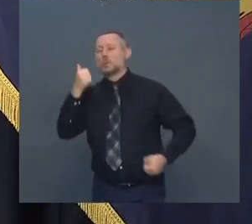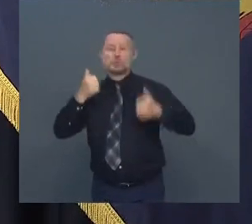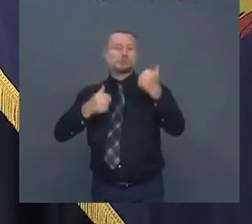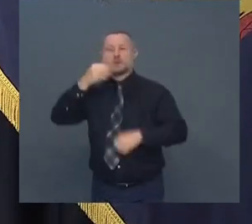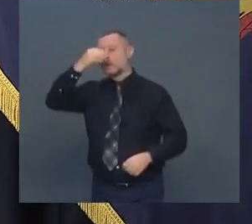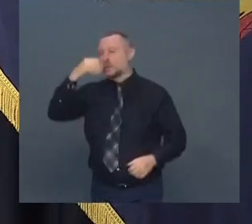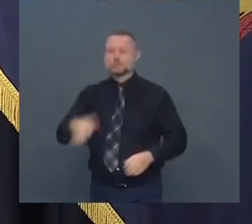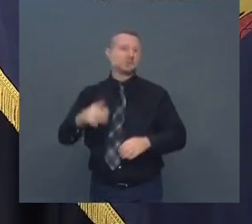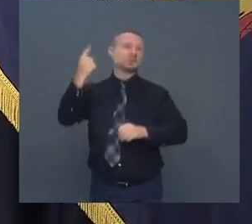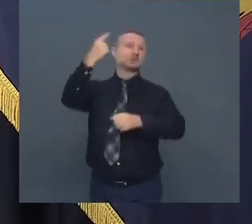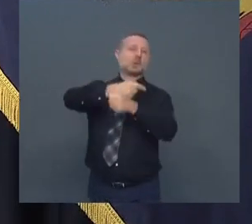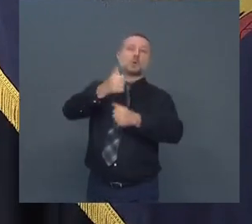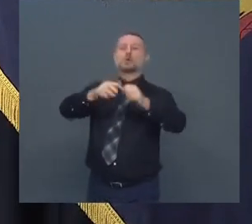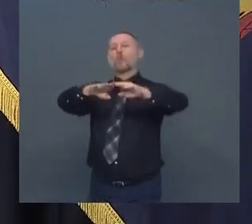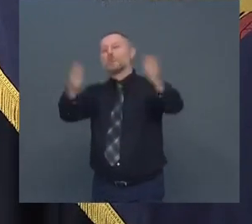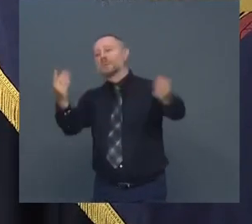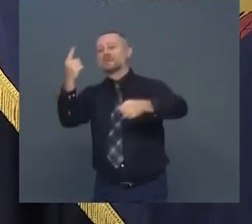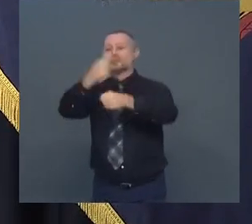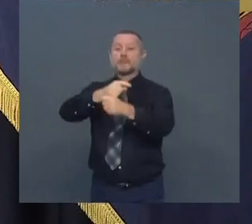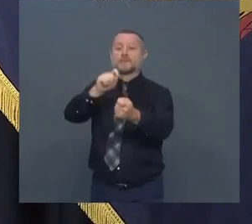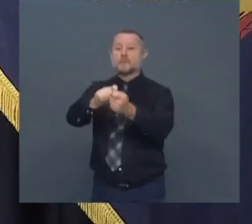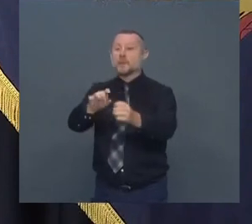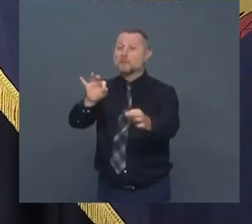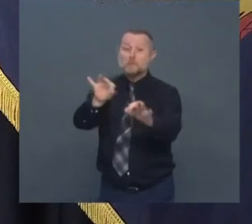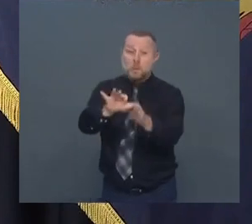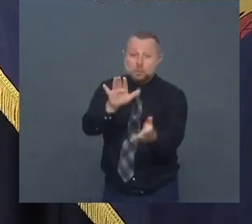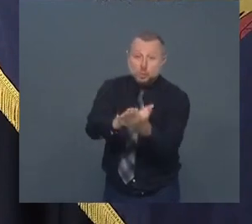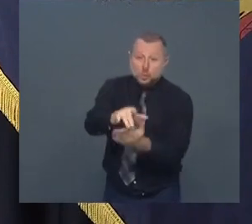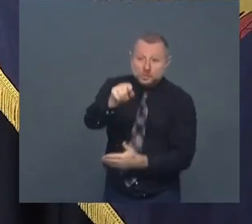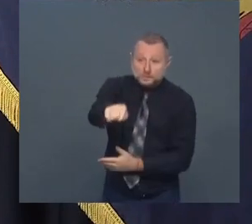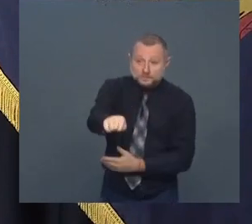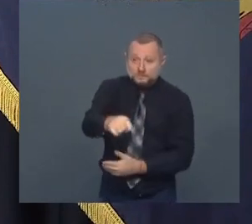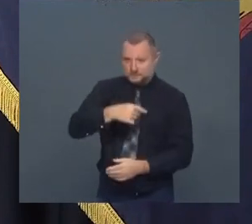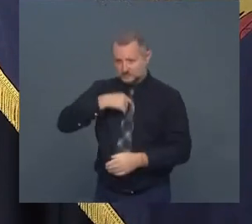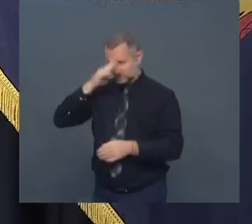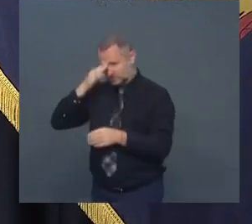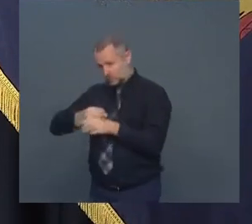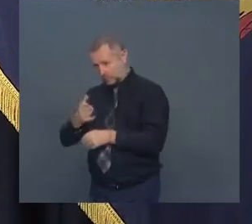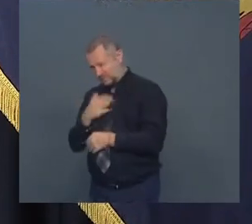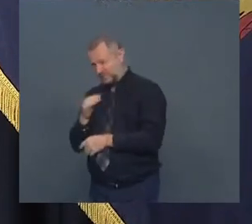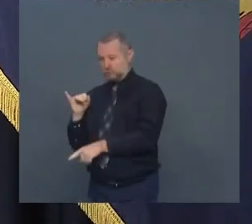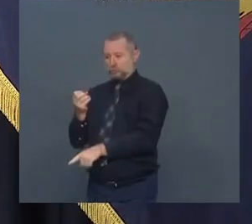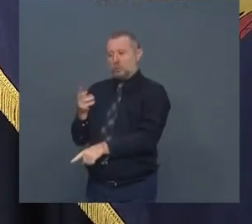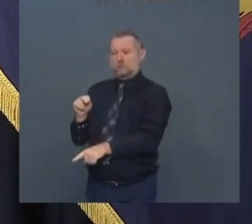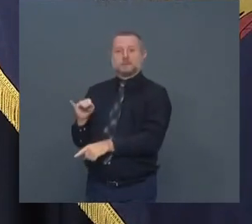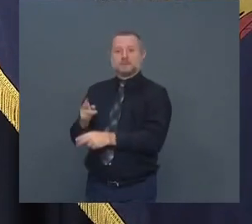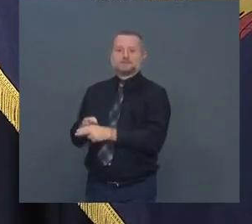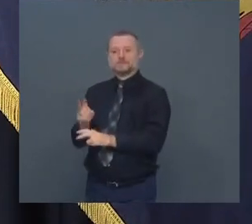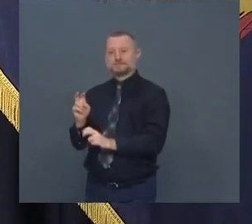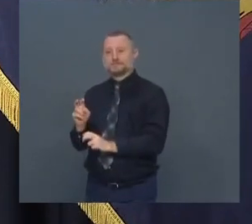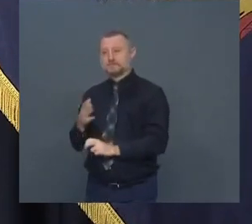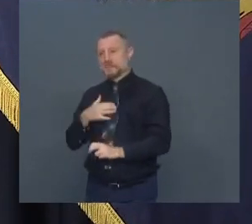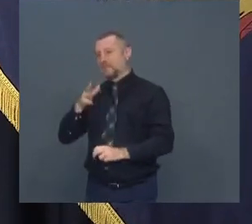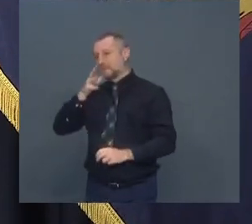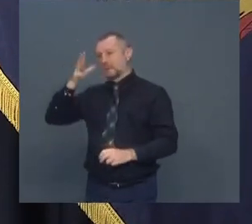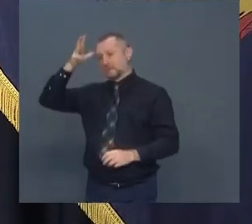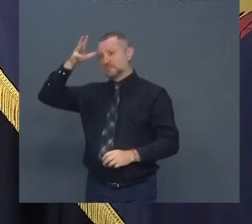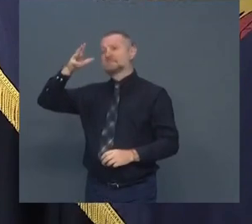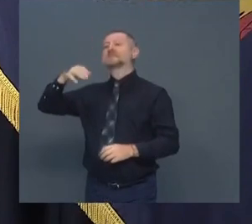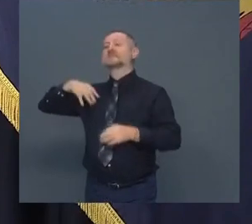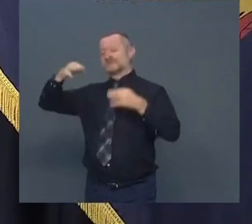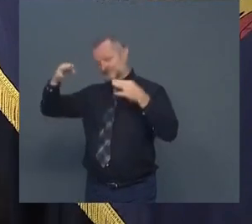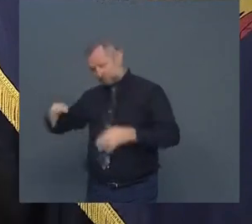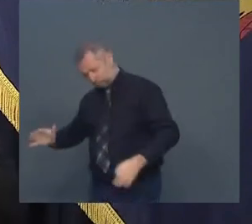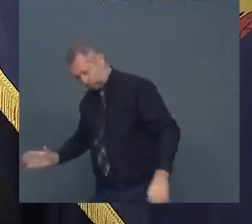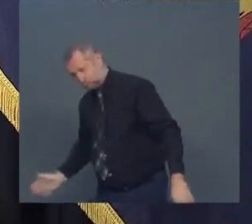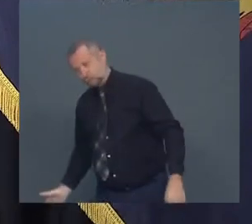Johnny Johnny the day the parent decides to send Johnny to school and this will give